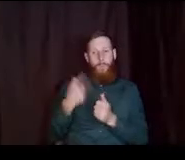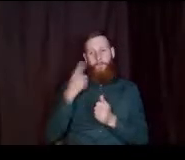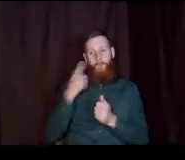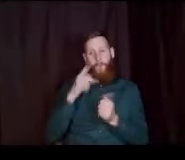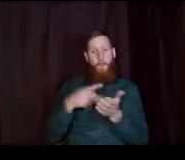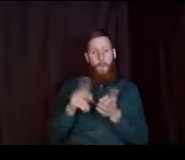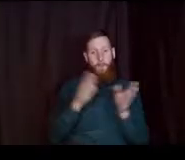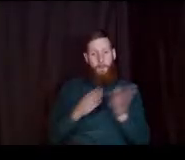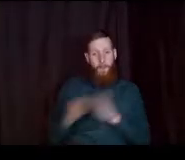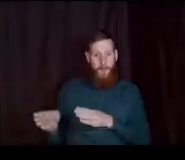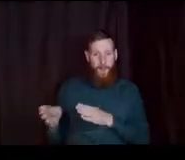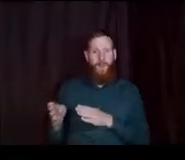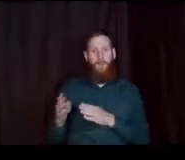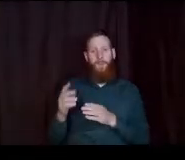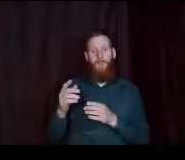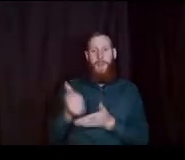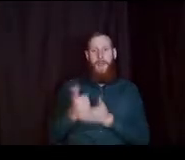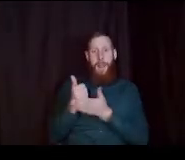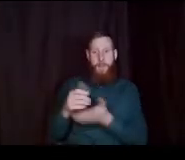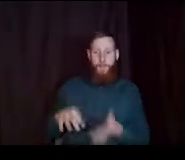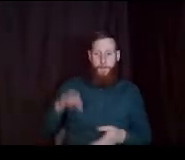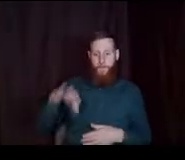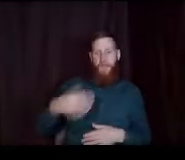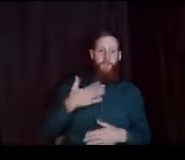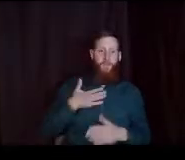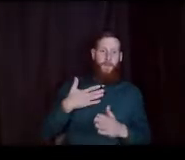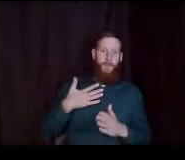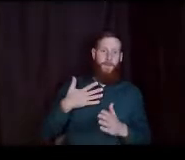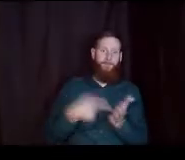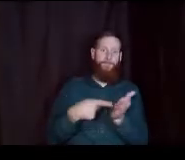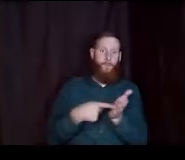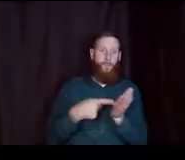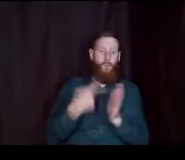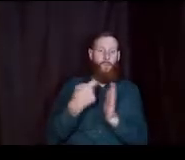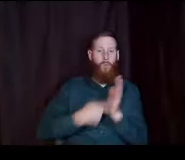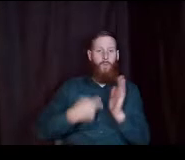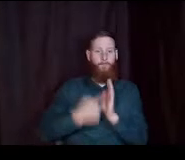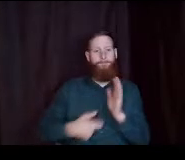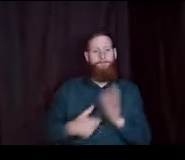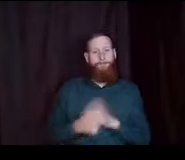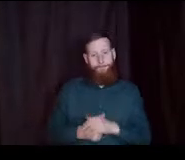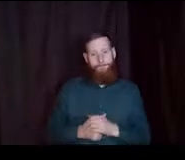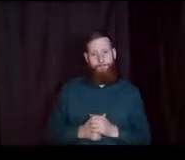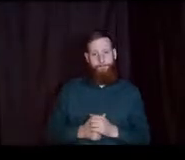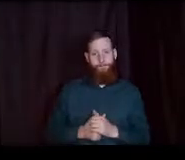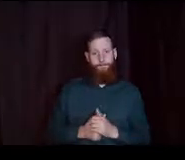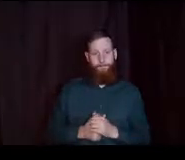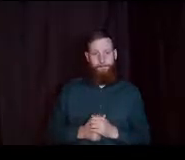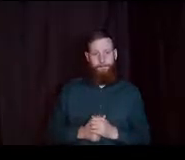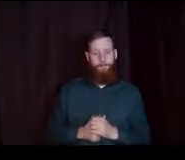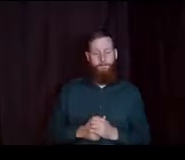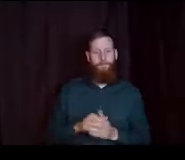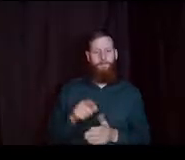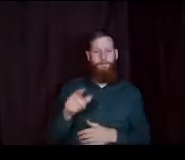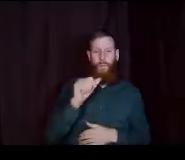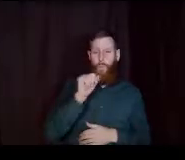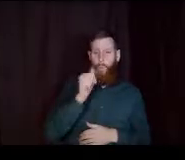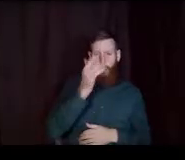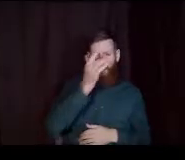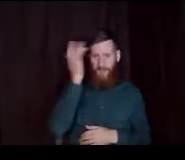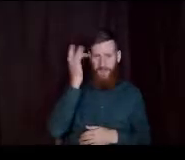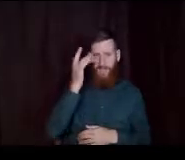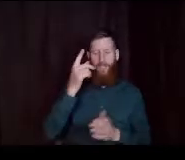tuition and for the quarters that i did not have financial aid don't forget to check the